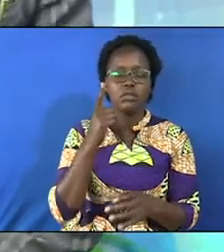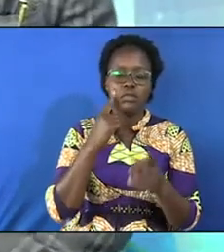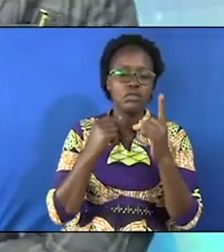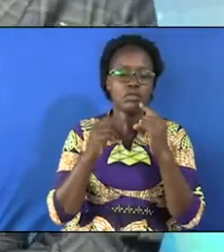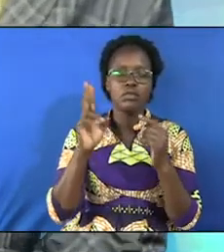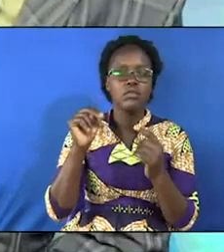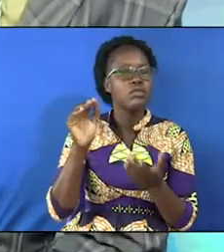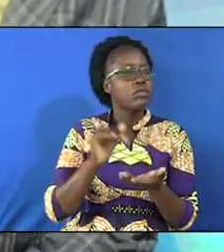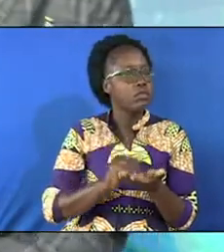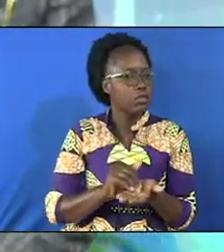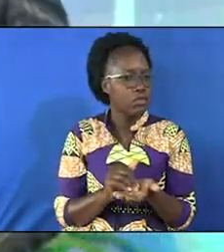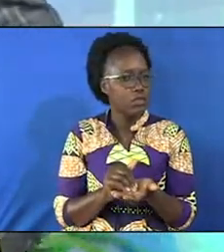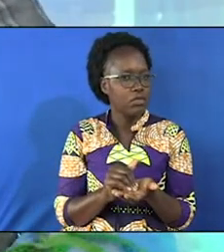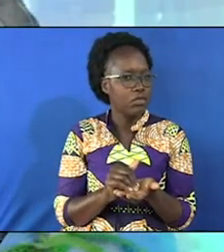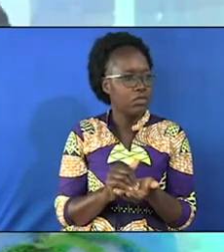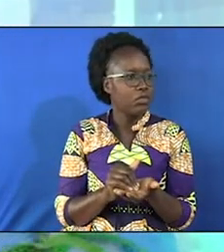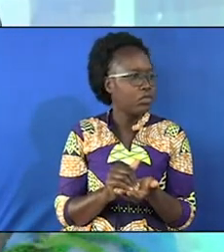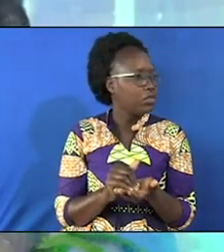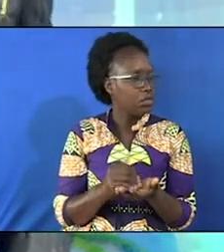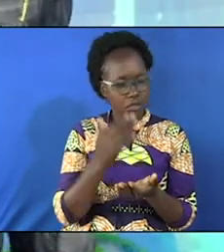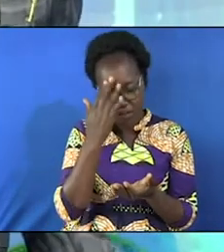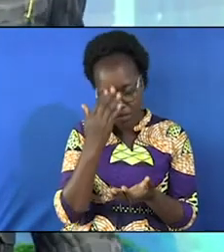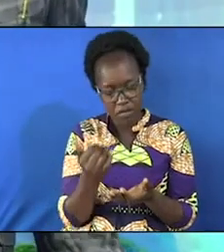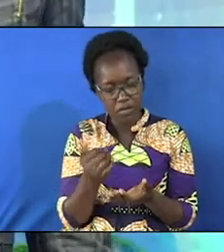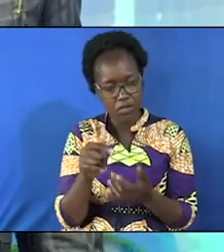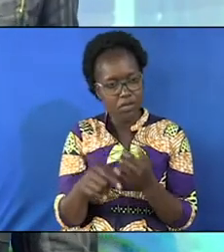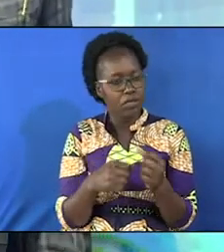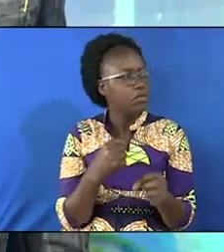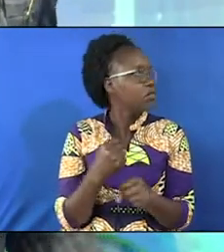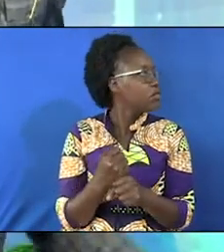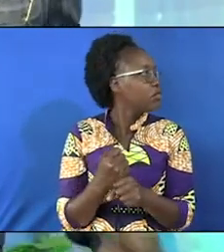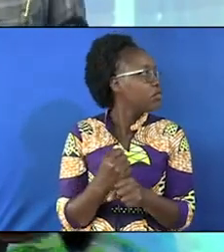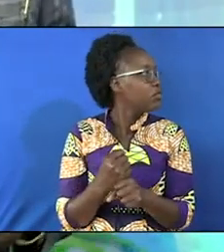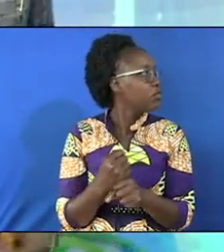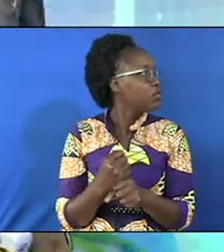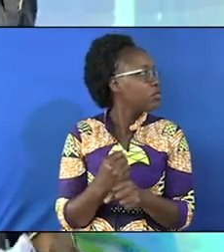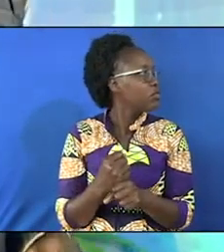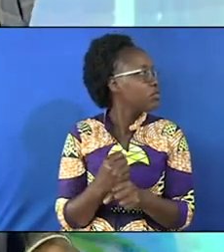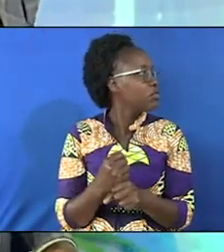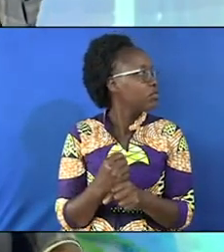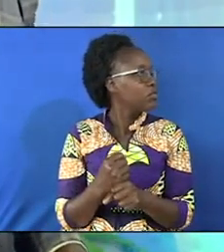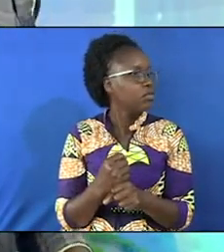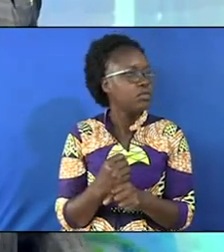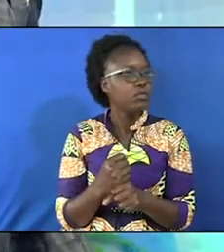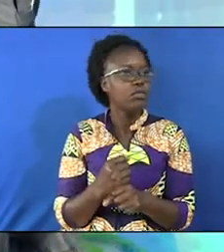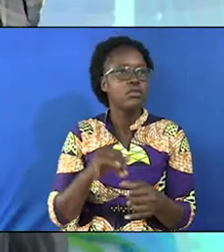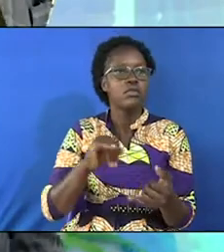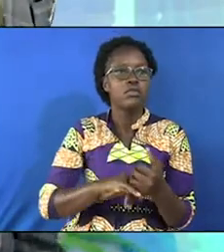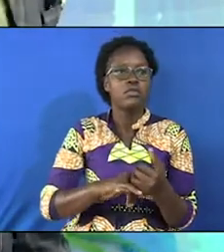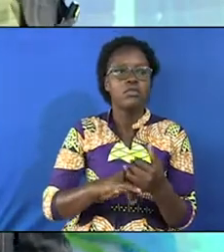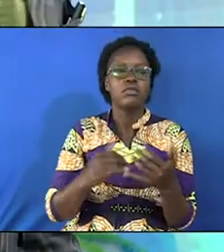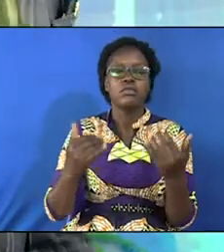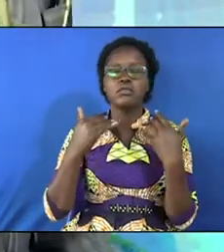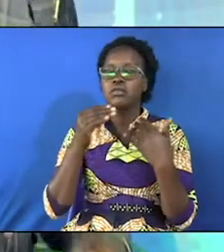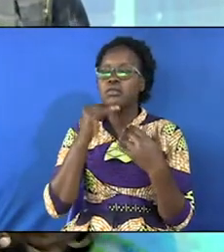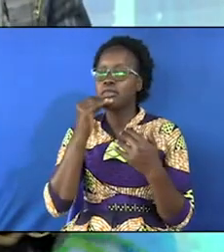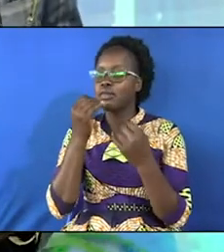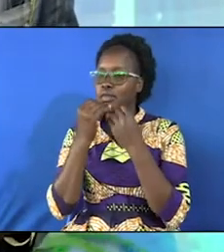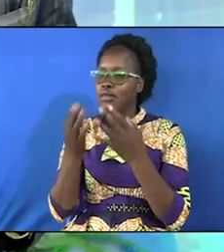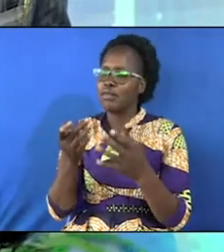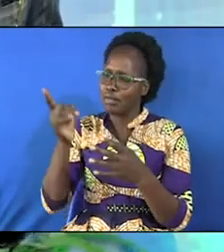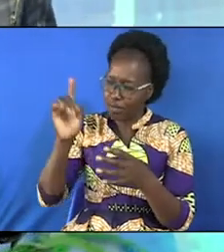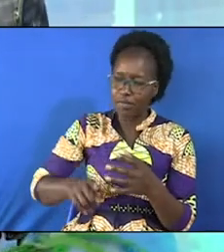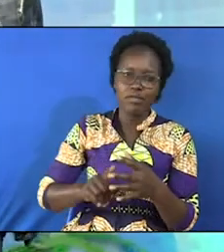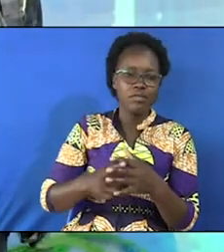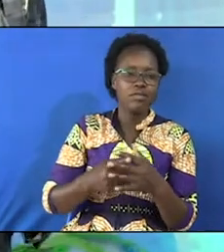no more why because this year even the husband who has not been sleeping home must begin to sleep home